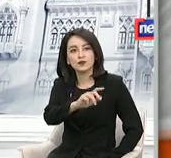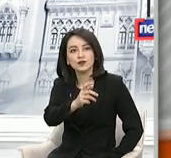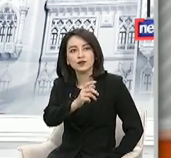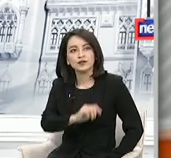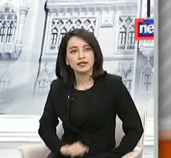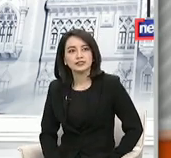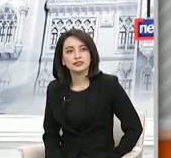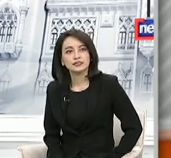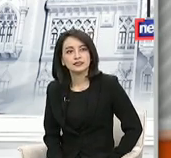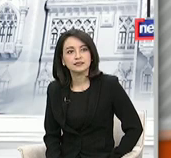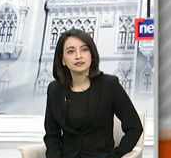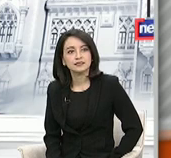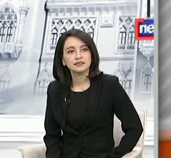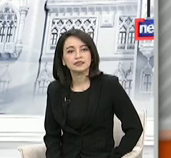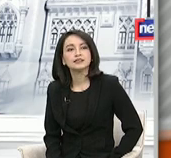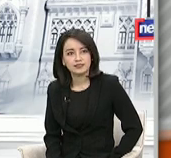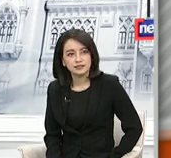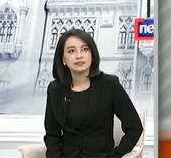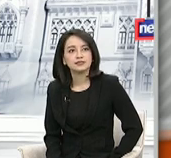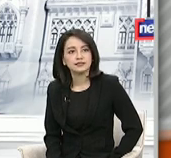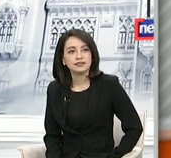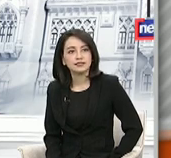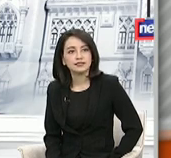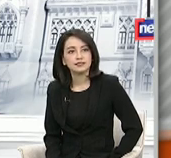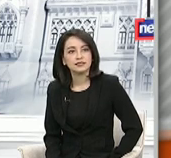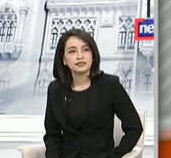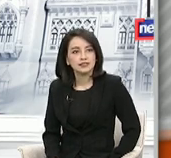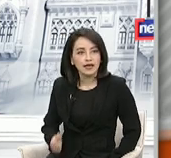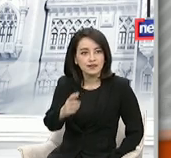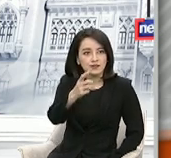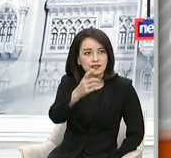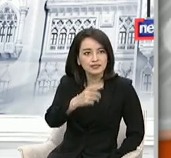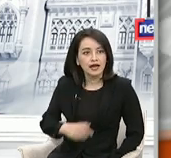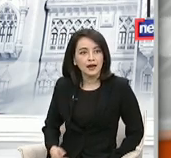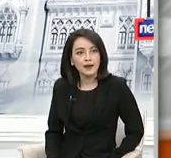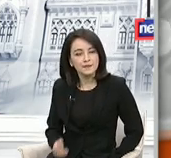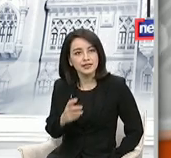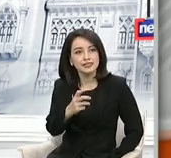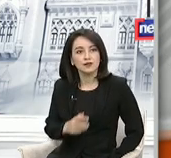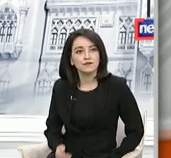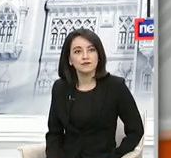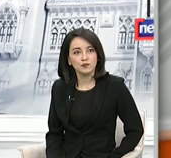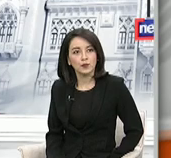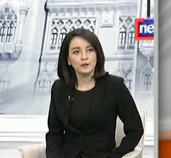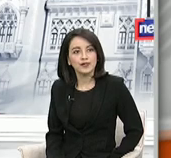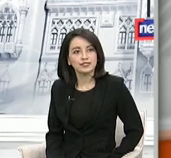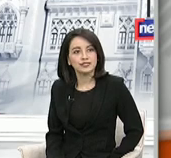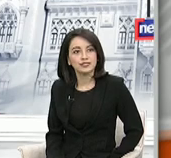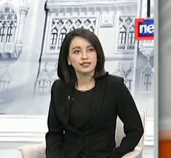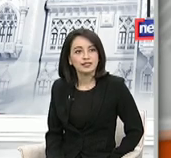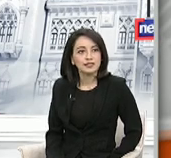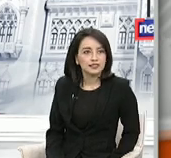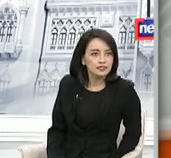You saw... Yes. leader of the Pum Jai Thai Party just a moment ago. And these are MPs of the Democrat